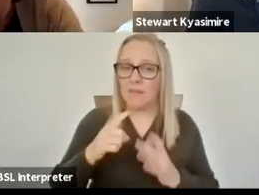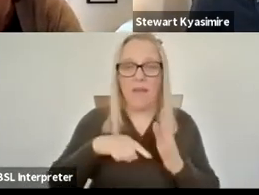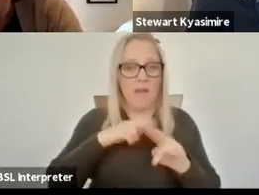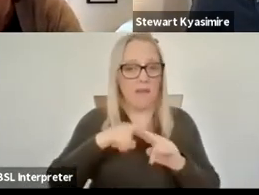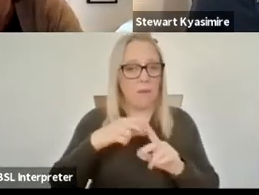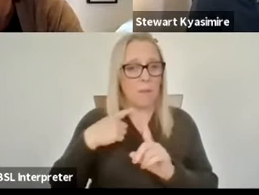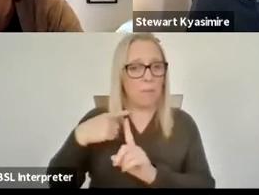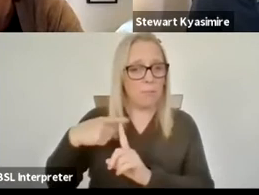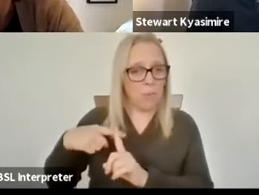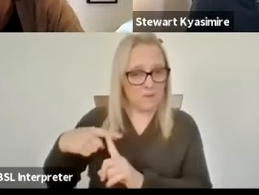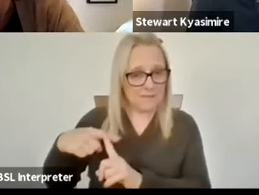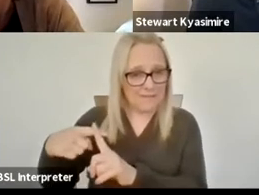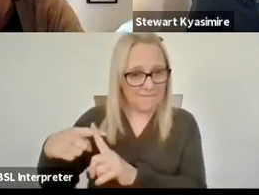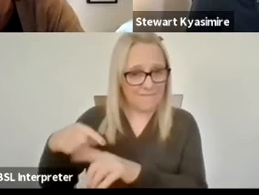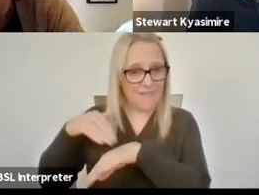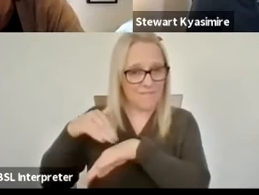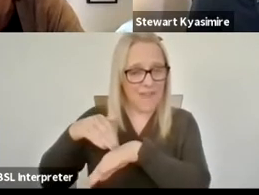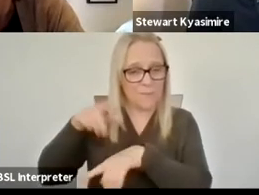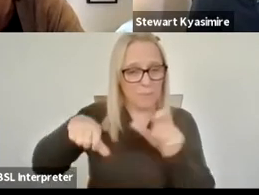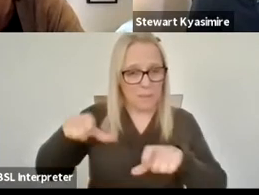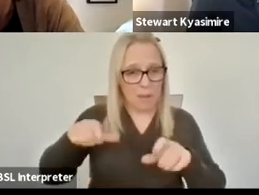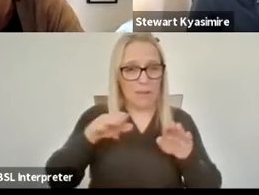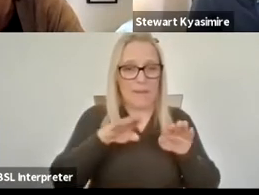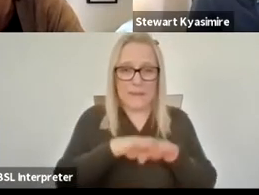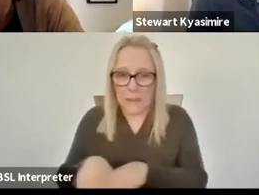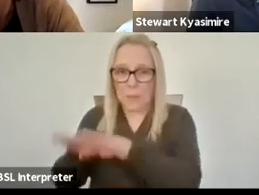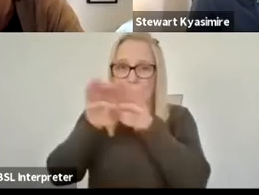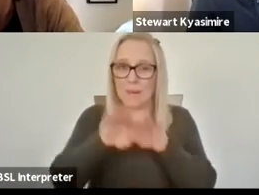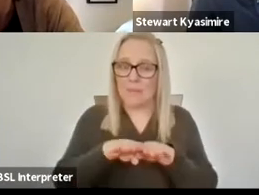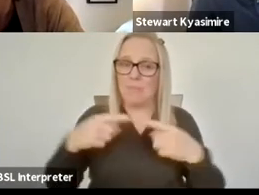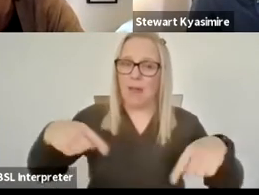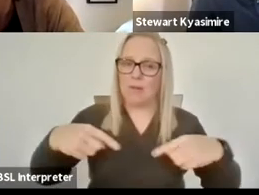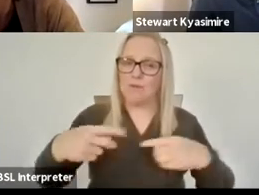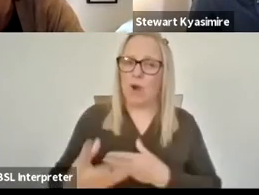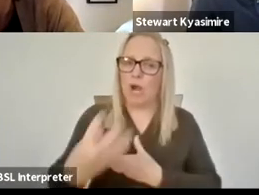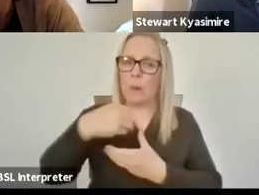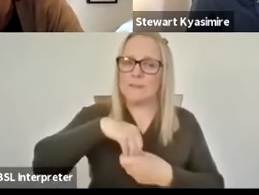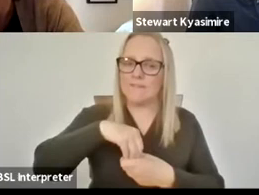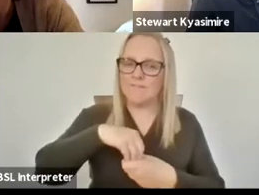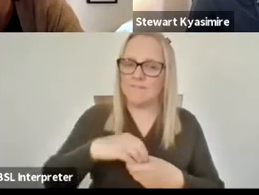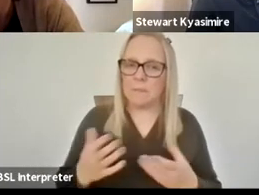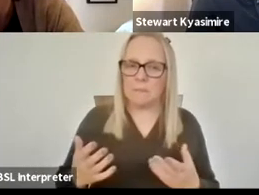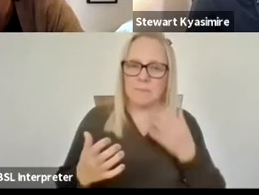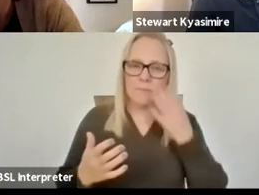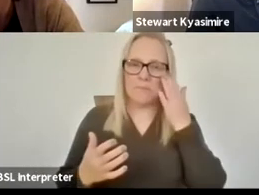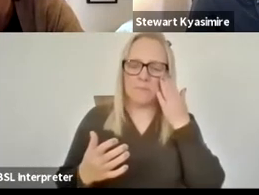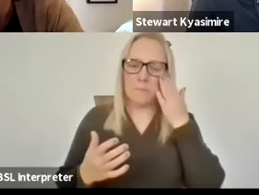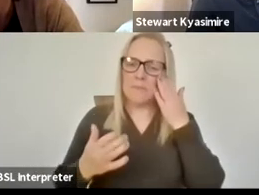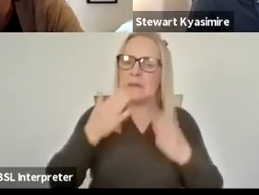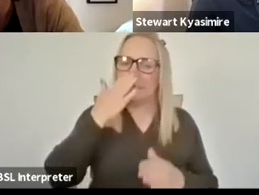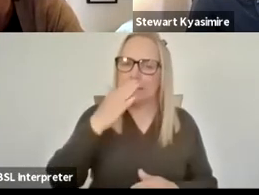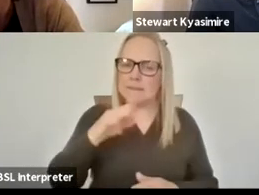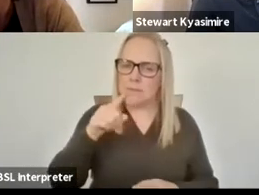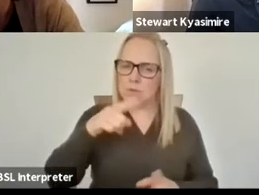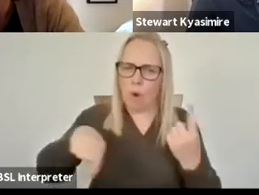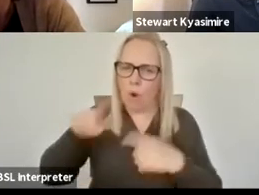more people more equally and inclusively um he's saying it seems as if all of you in one way or